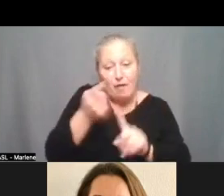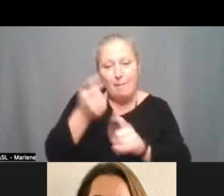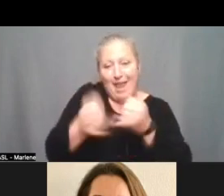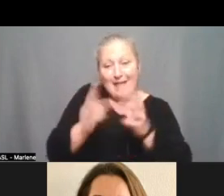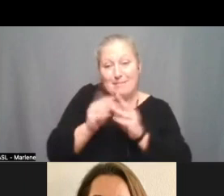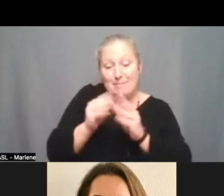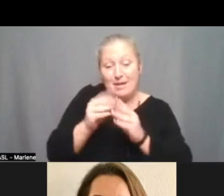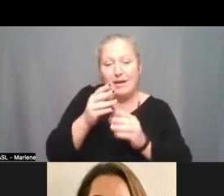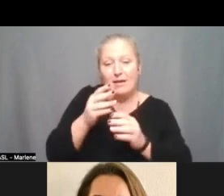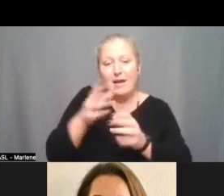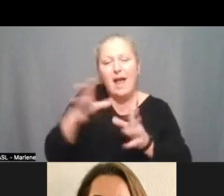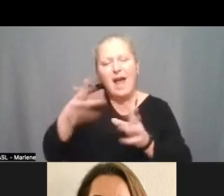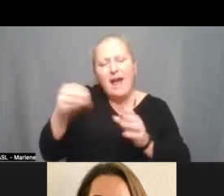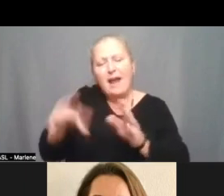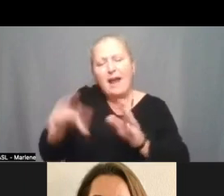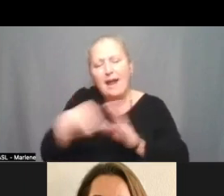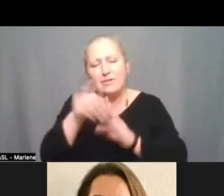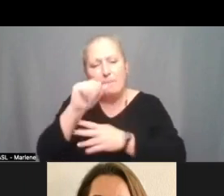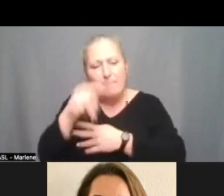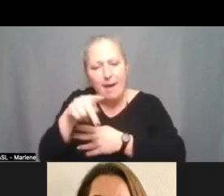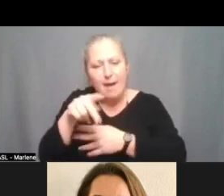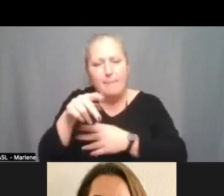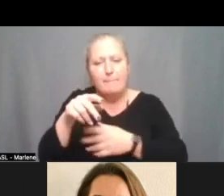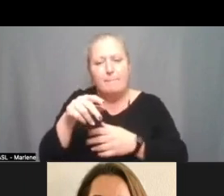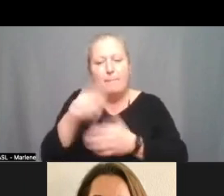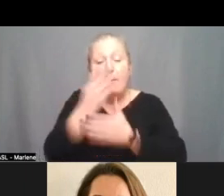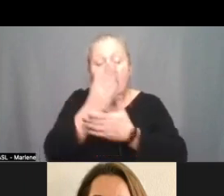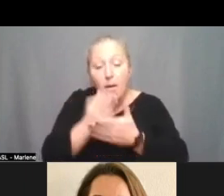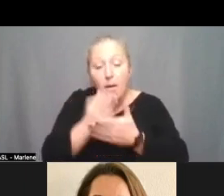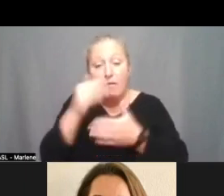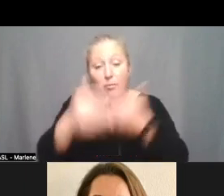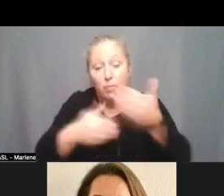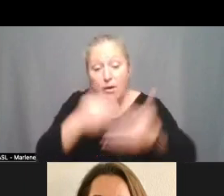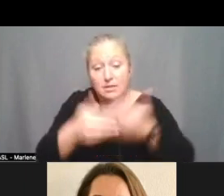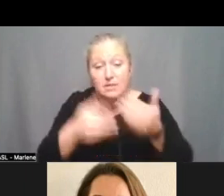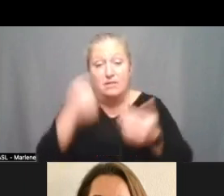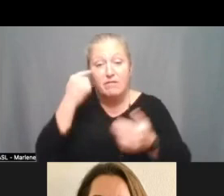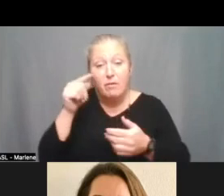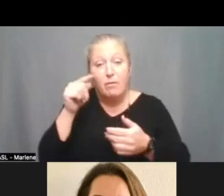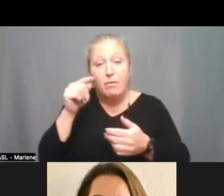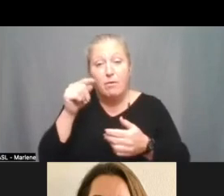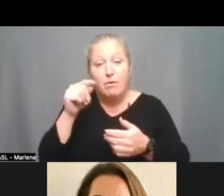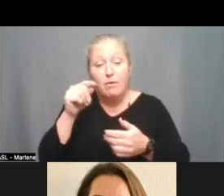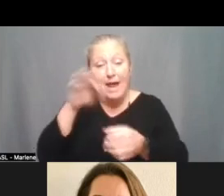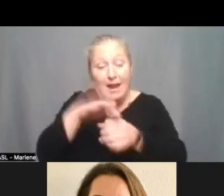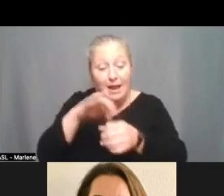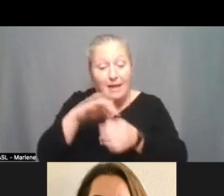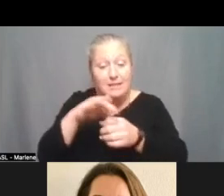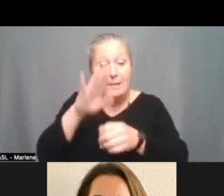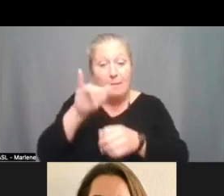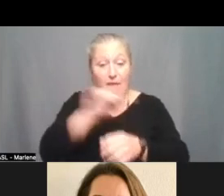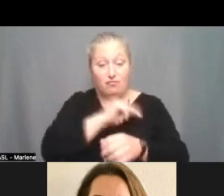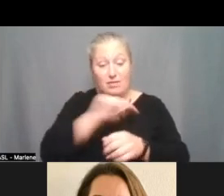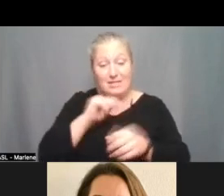additional maps included. Is that part of the process for electing by trustee area